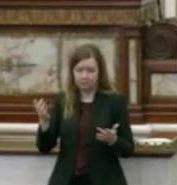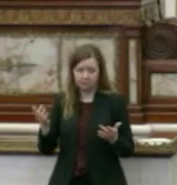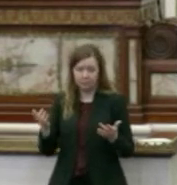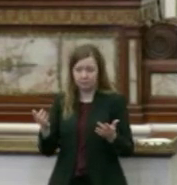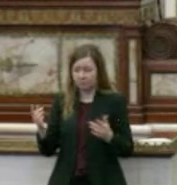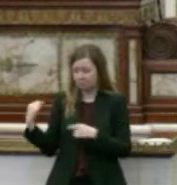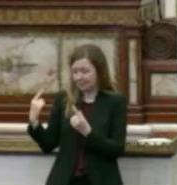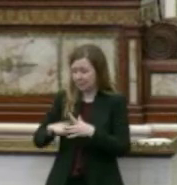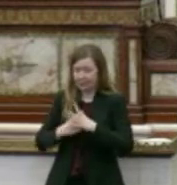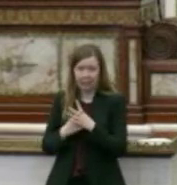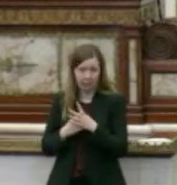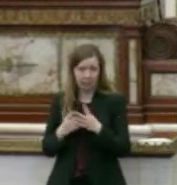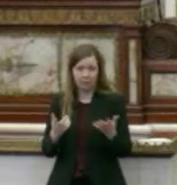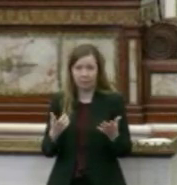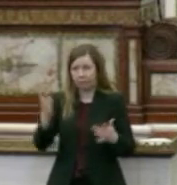the, uh, uh,